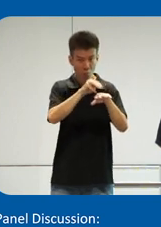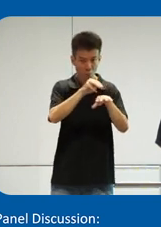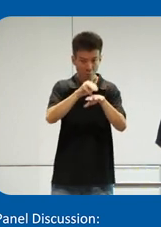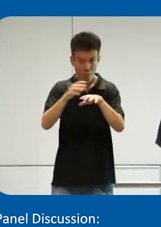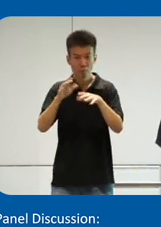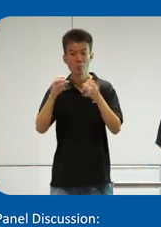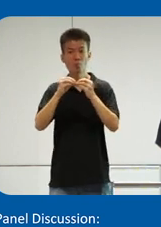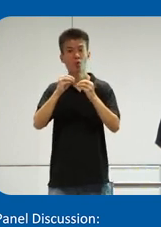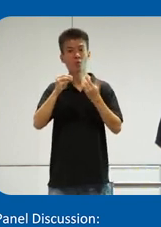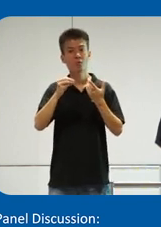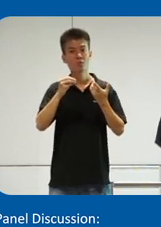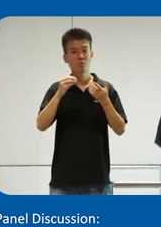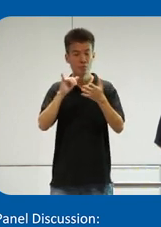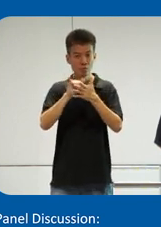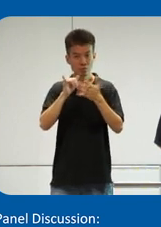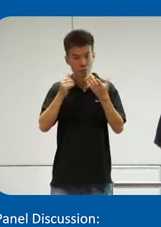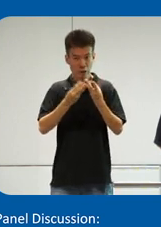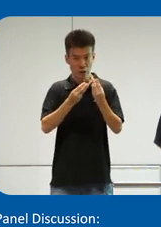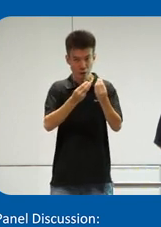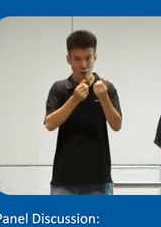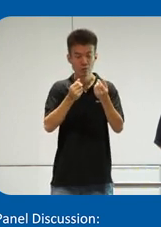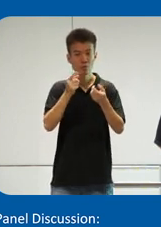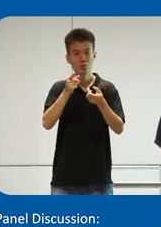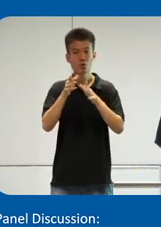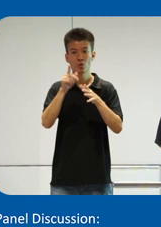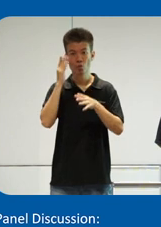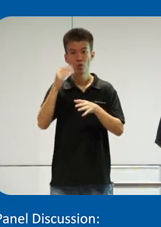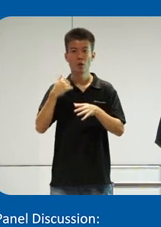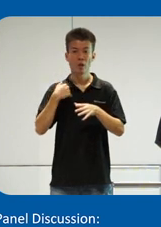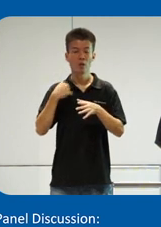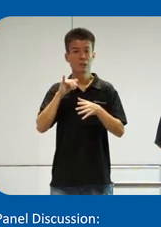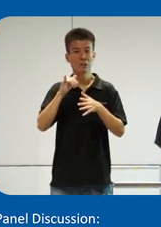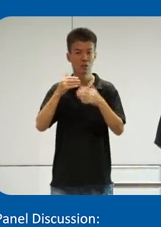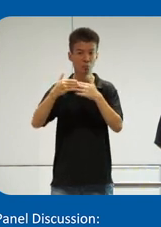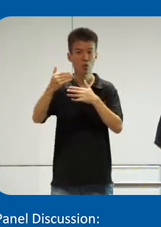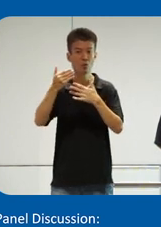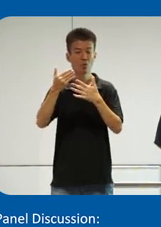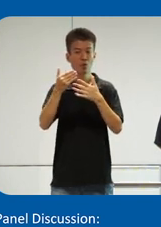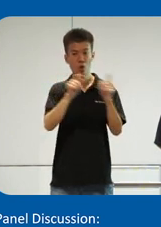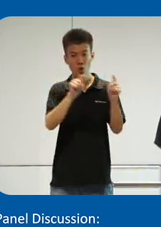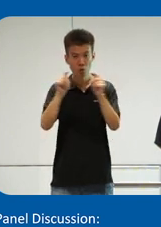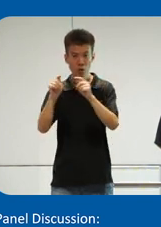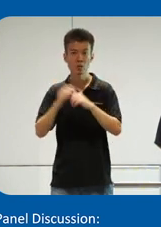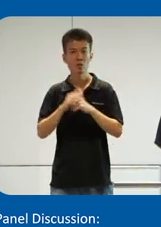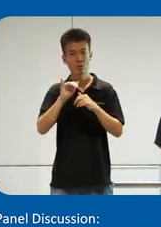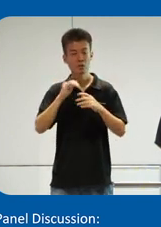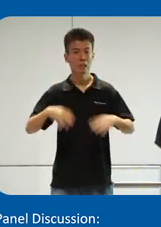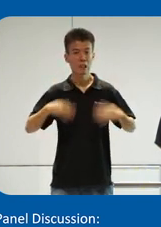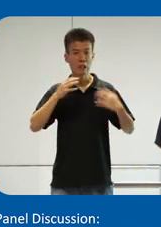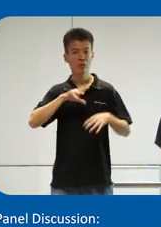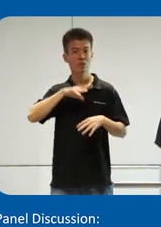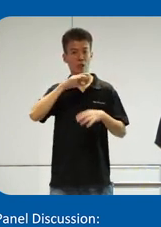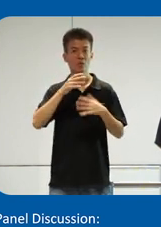the more contiguous, seamless journey you will have. And it's beyond transportation. It is lifestyle,